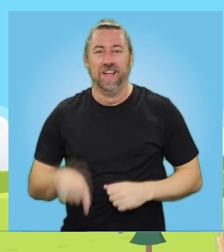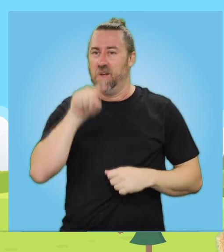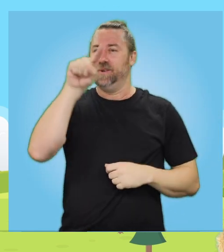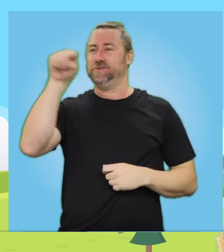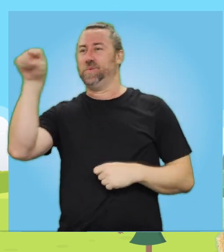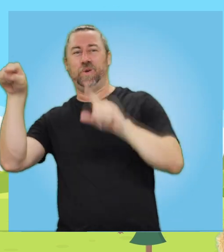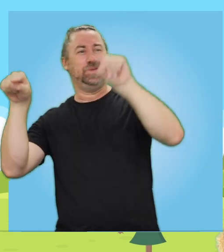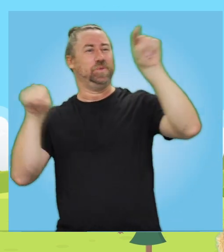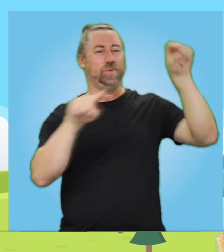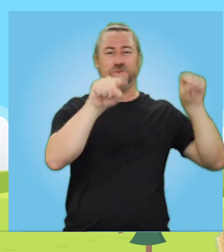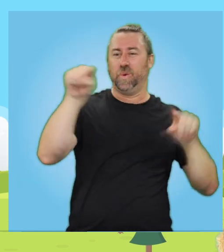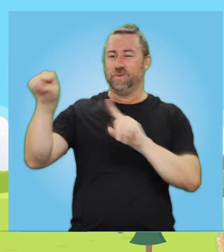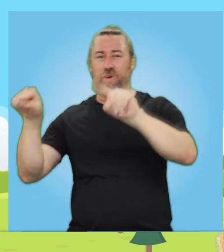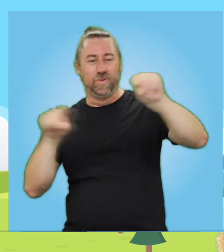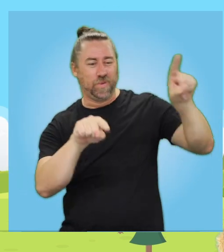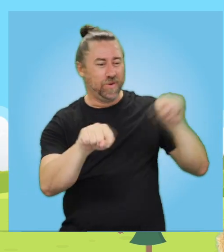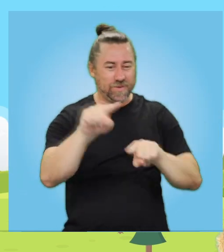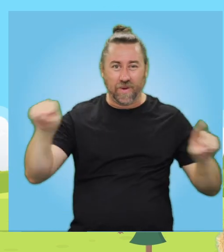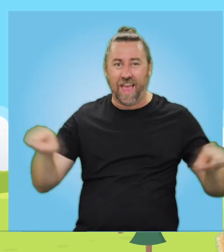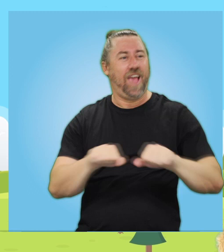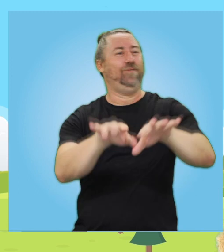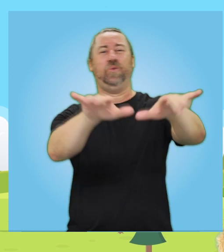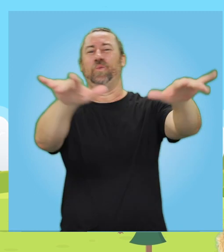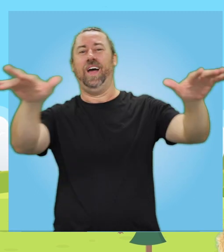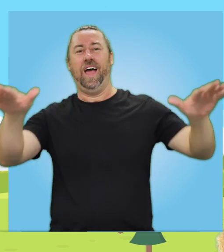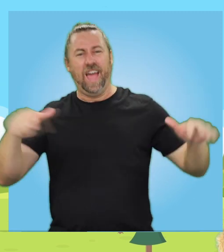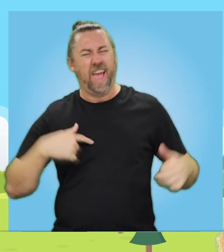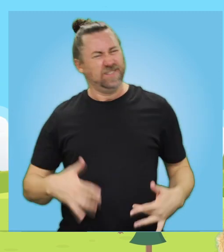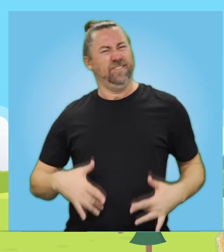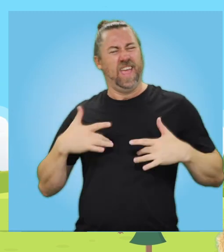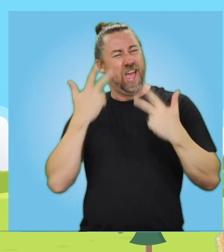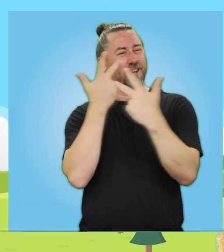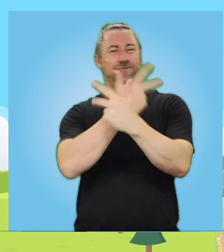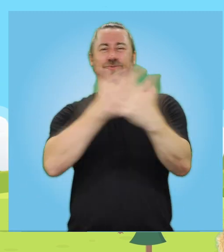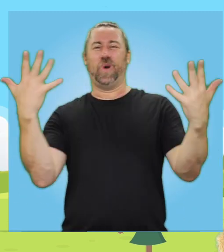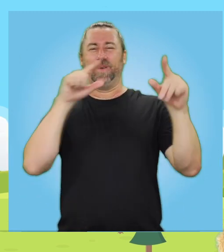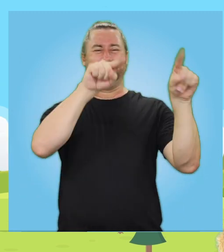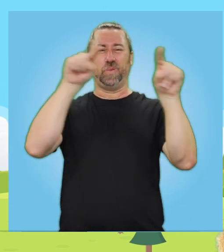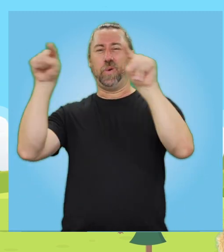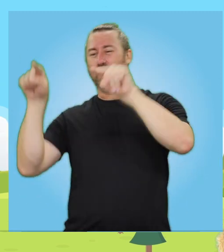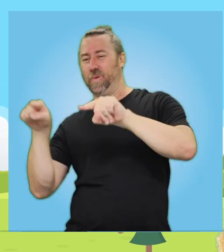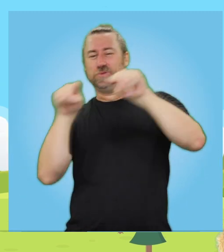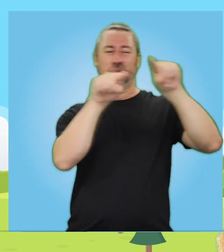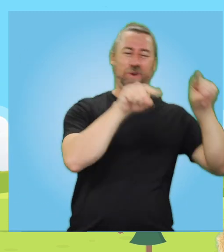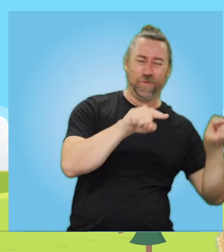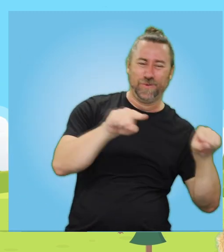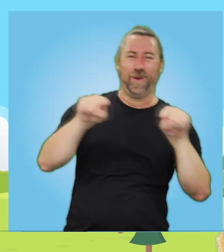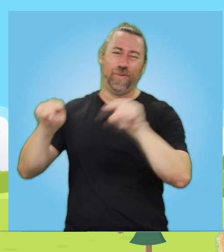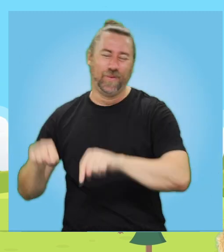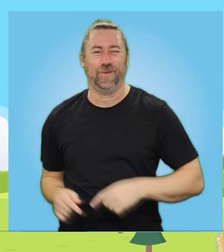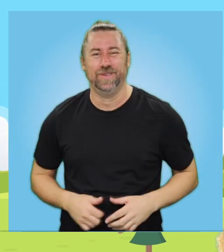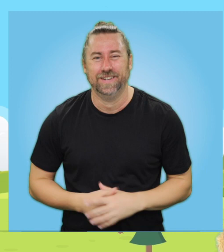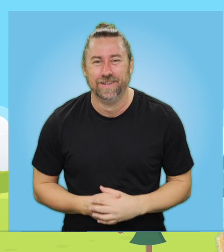hair. Put a lot of little squiggles in the air everywhere. it's a squiggly kind of day.